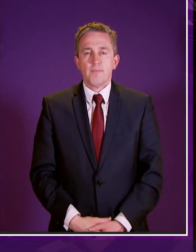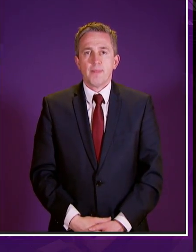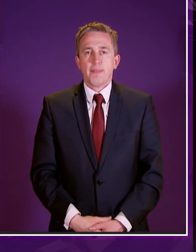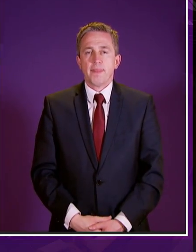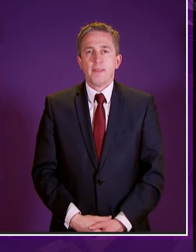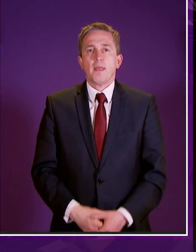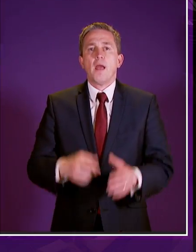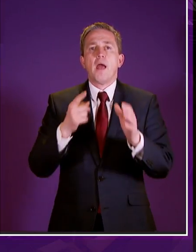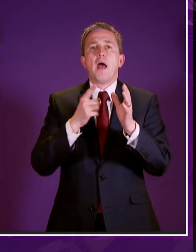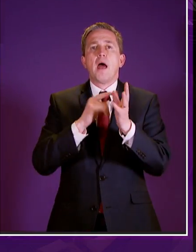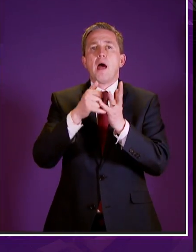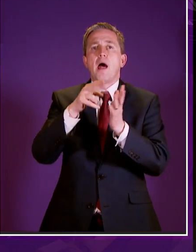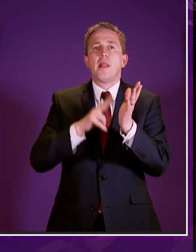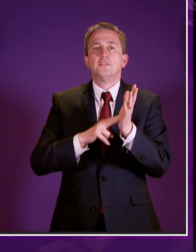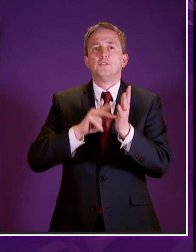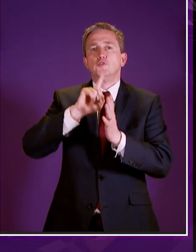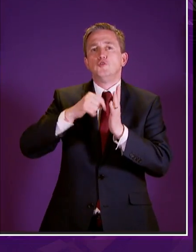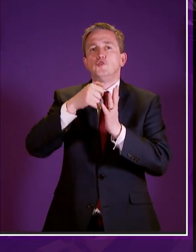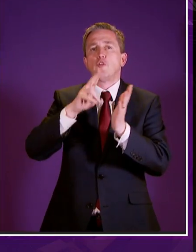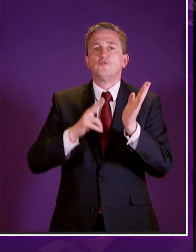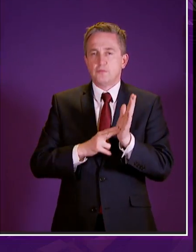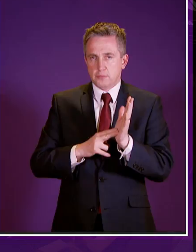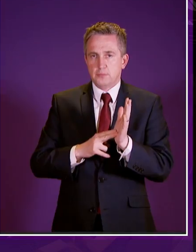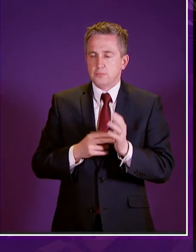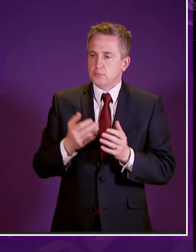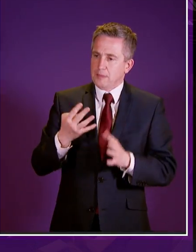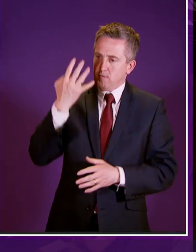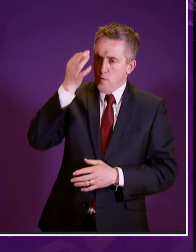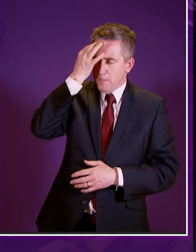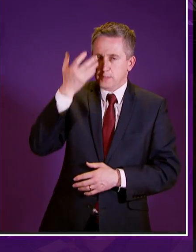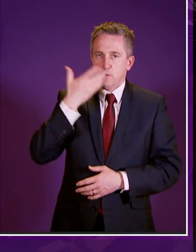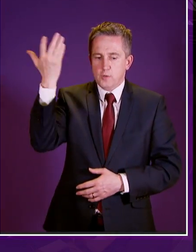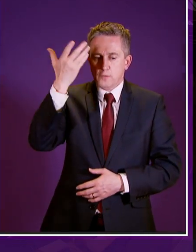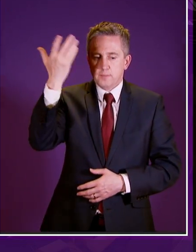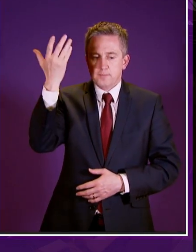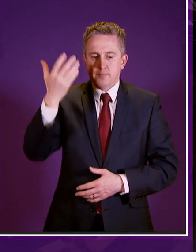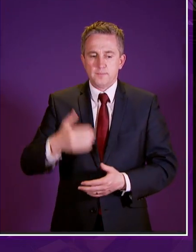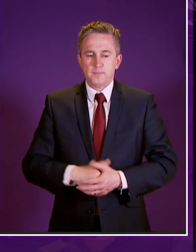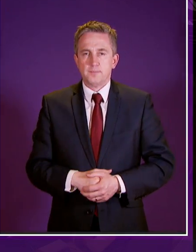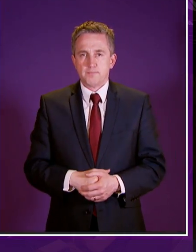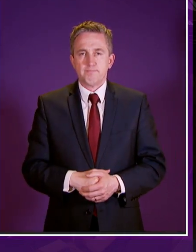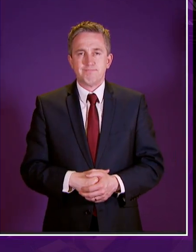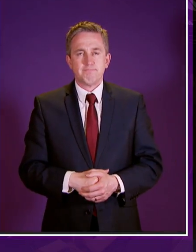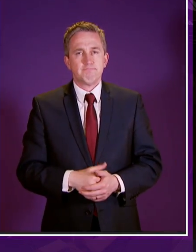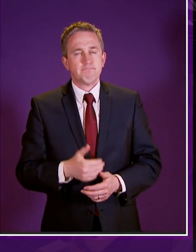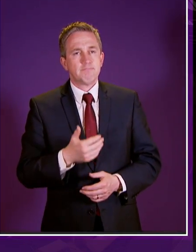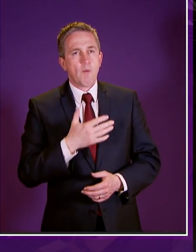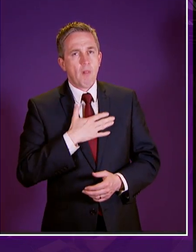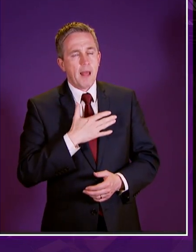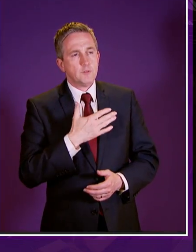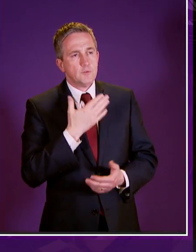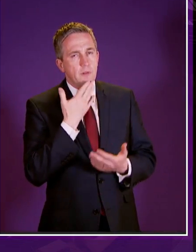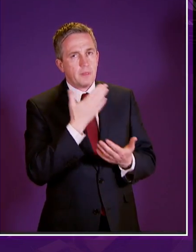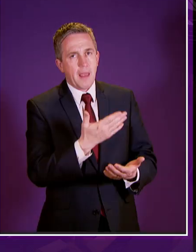i call alison johnson around four minutes please um thank you very much presiding officer um i too would like to begin by